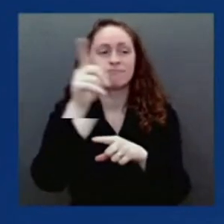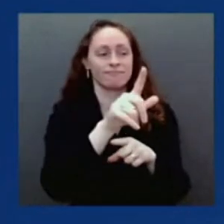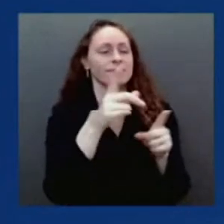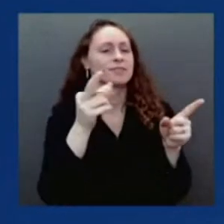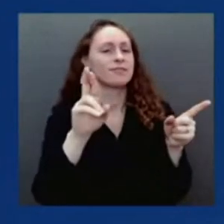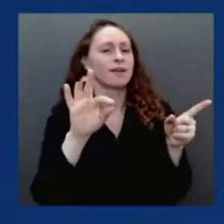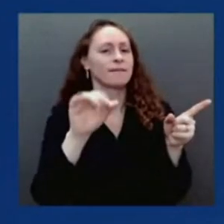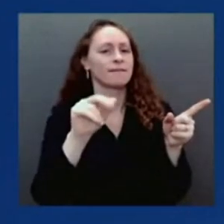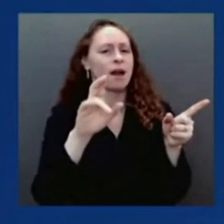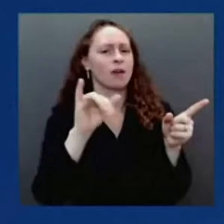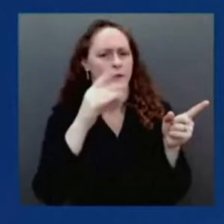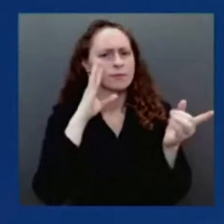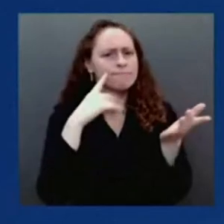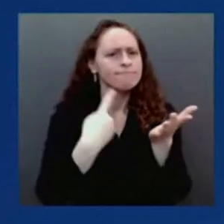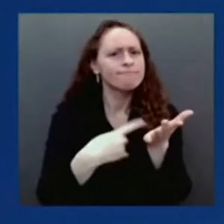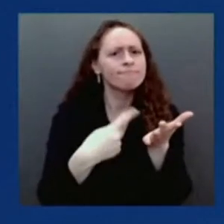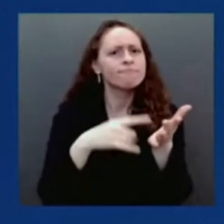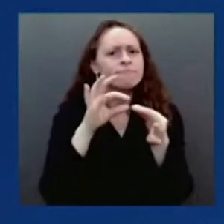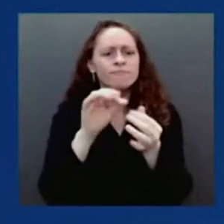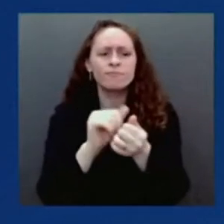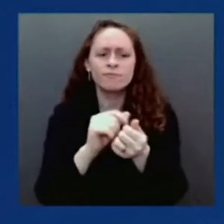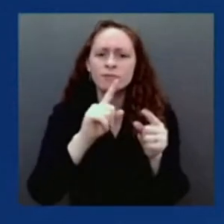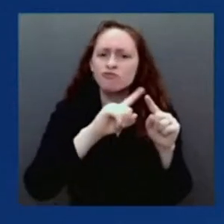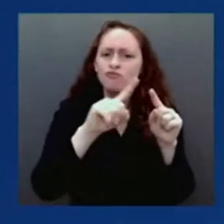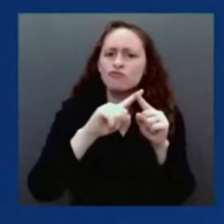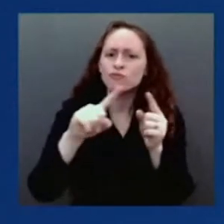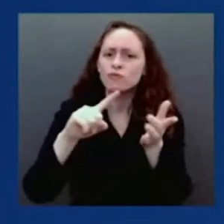First, I'll provide a brief operational update.